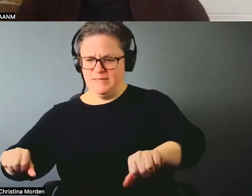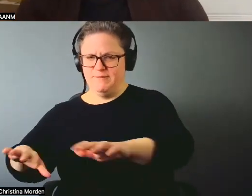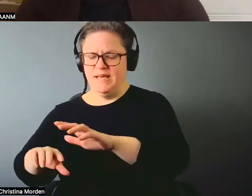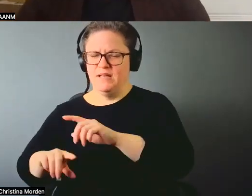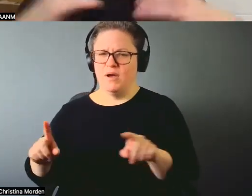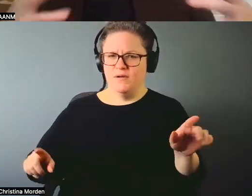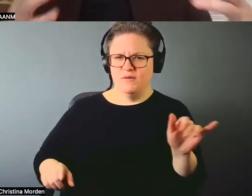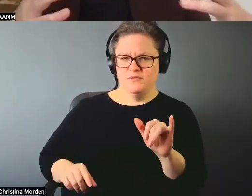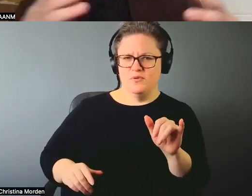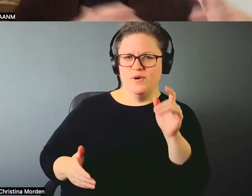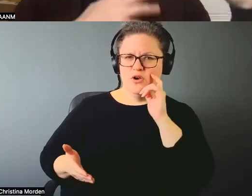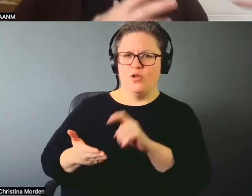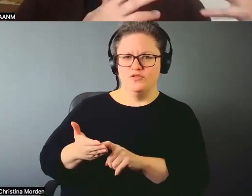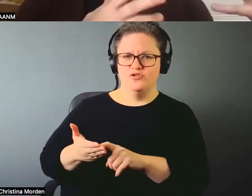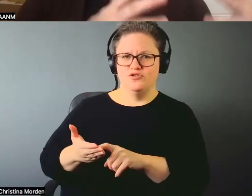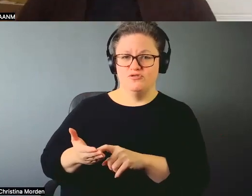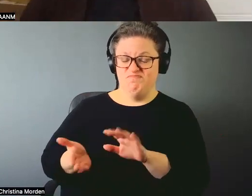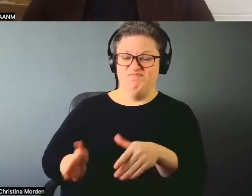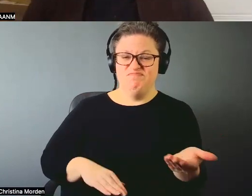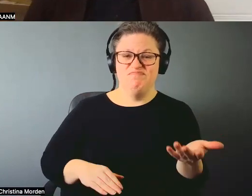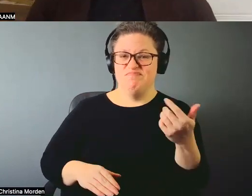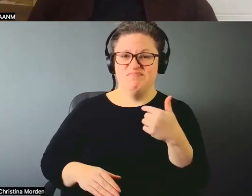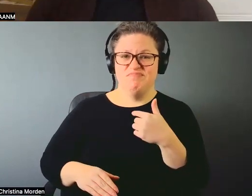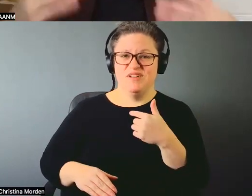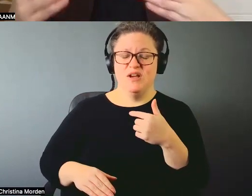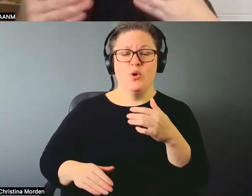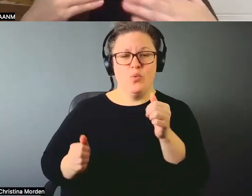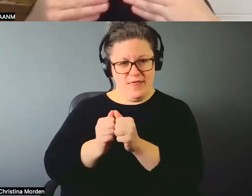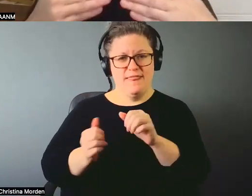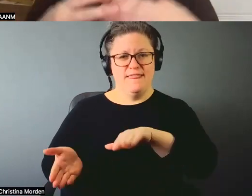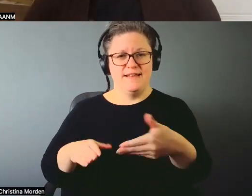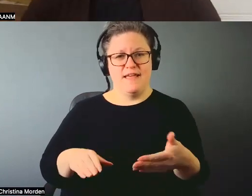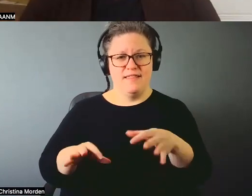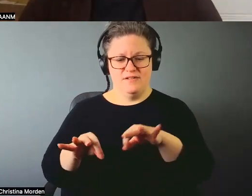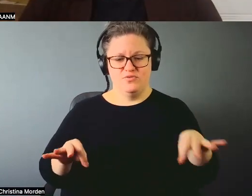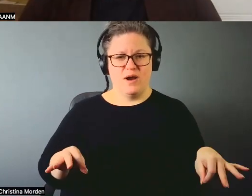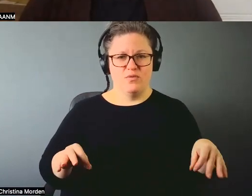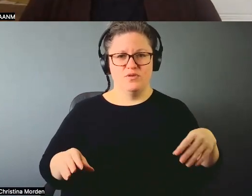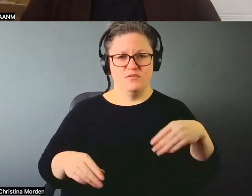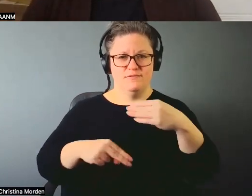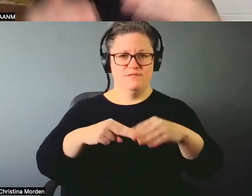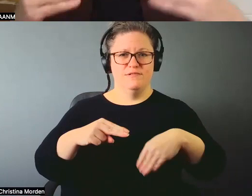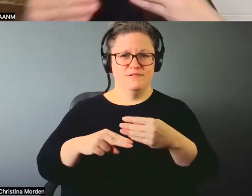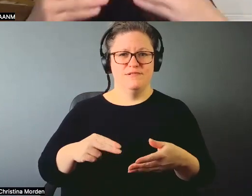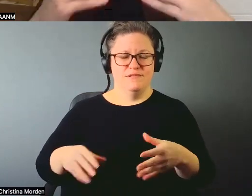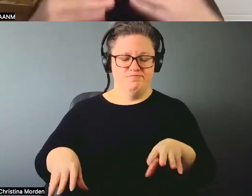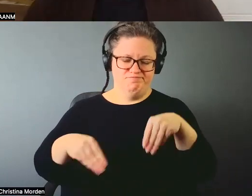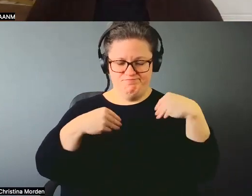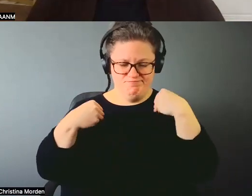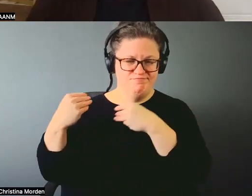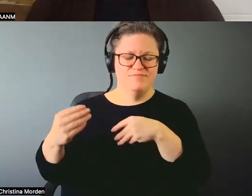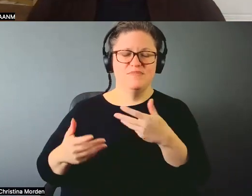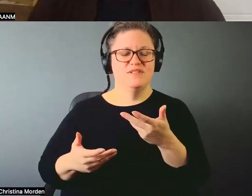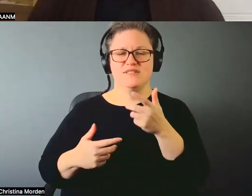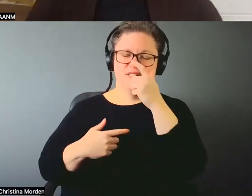that I'm not here forever with that death shroud was really an interesting, just juxtaposition.